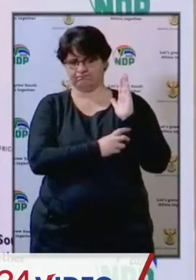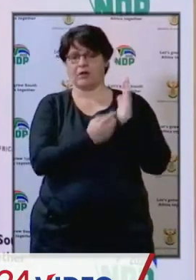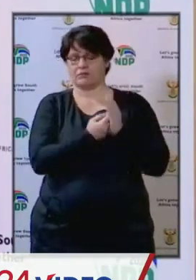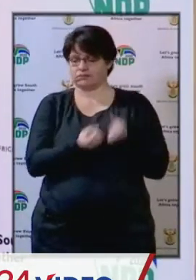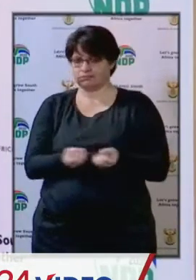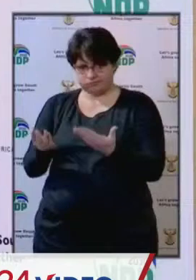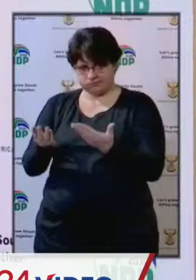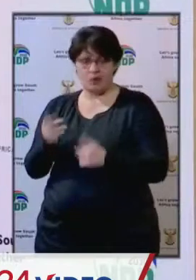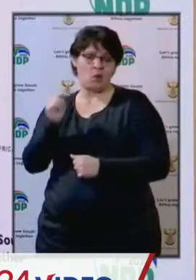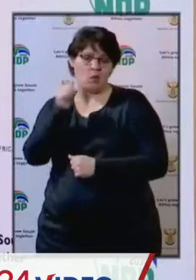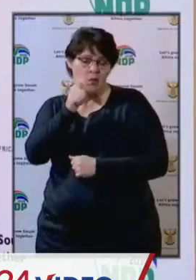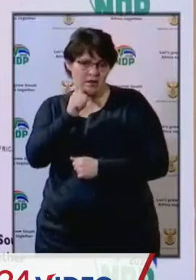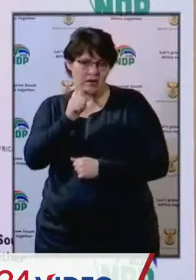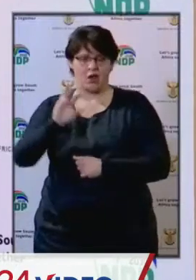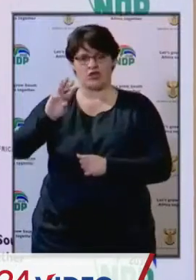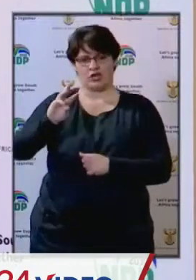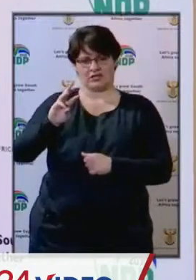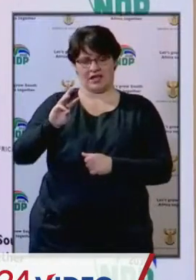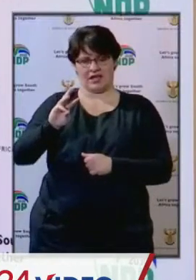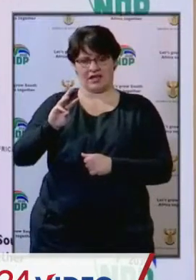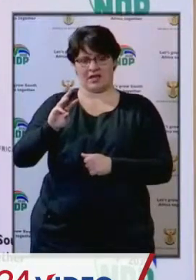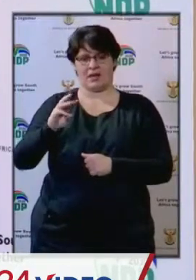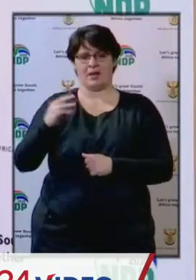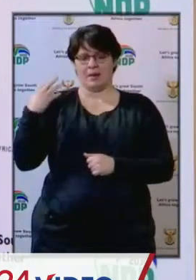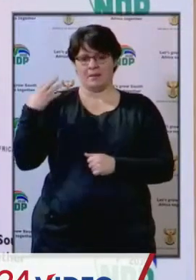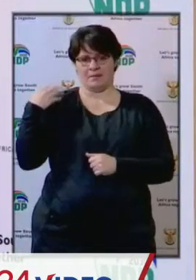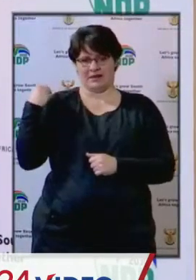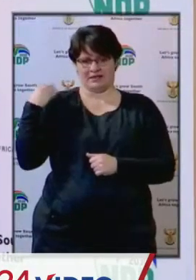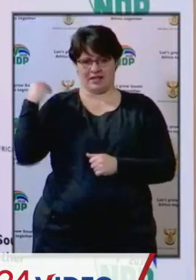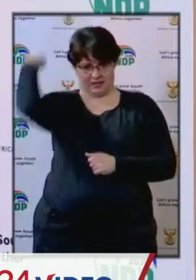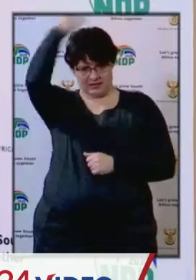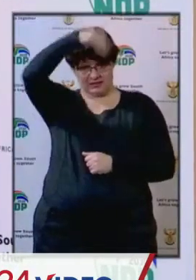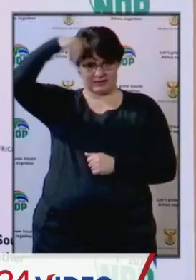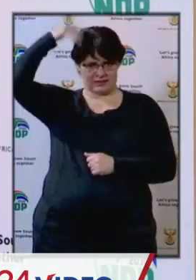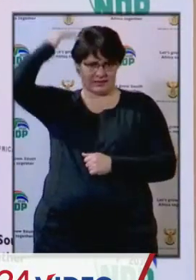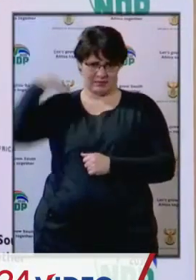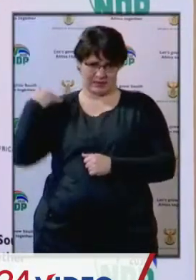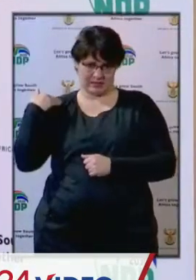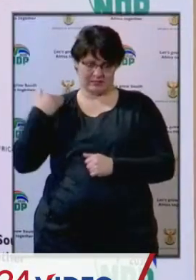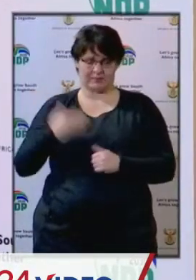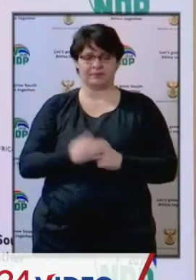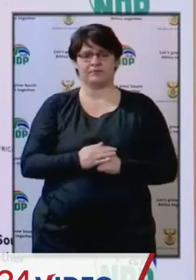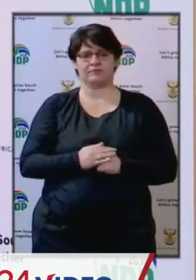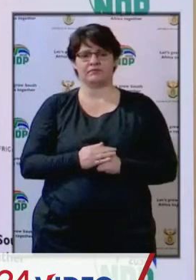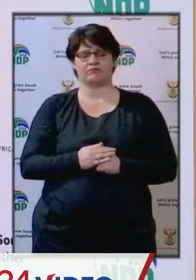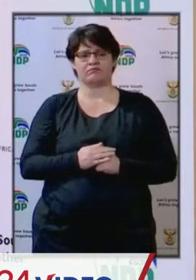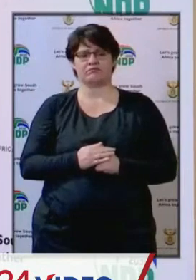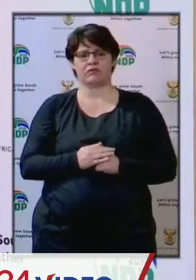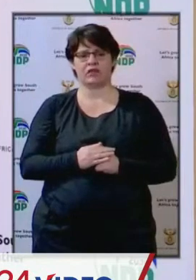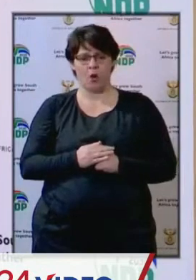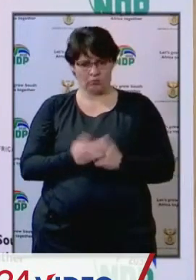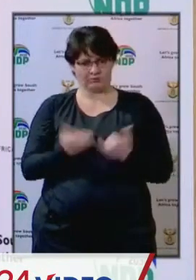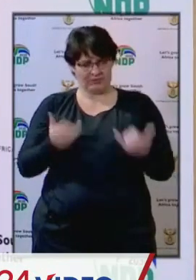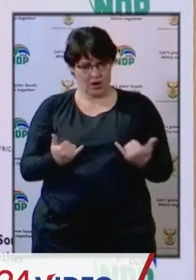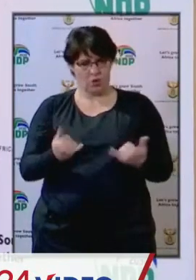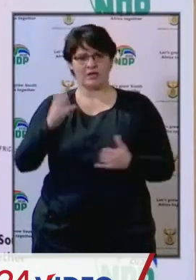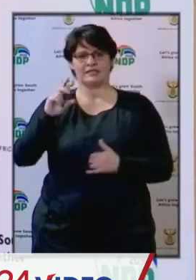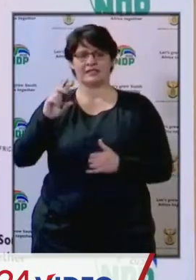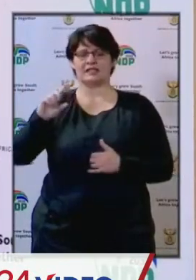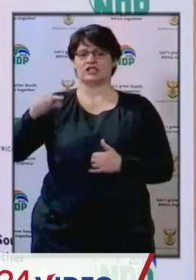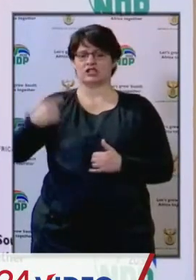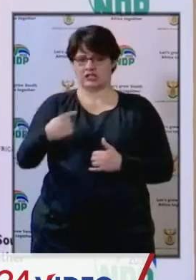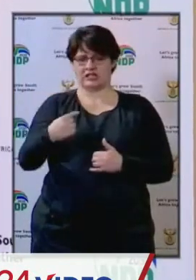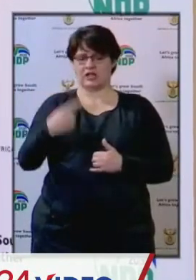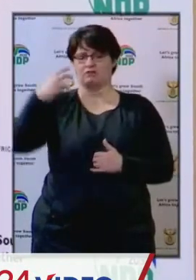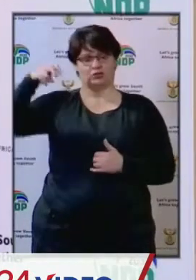issued on Thursday by the Minister of Cooperative Governance and Traditional Affairs. We are here together with the Director General of the